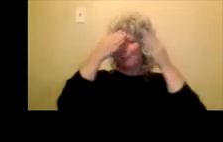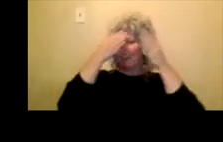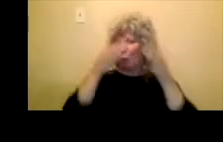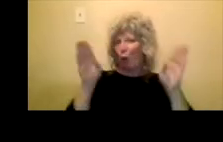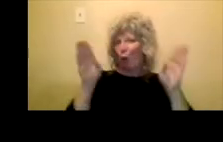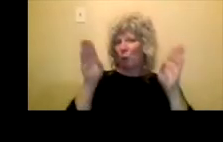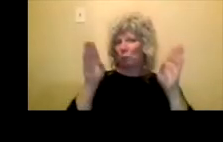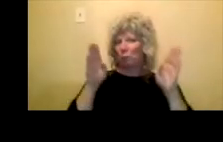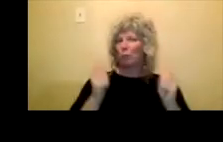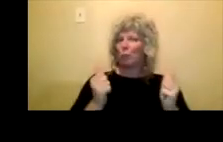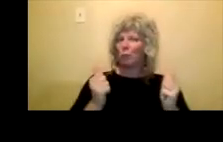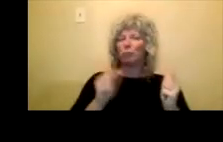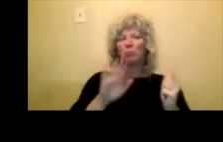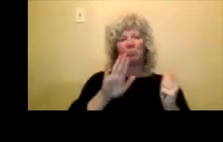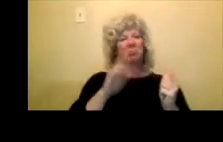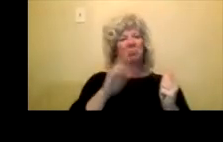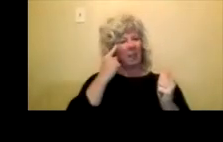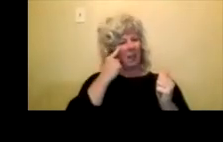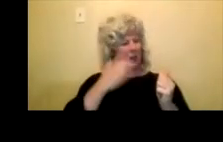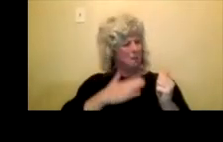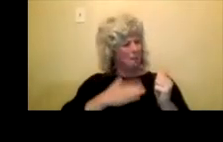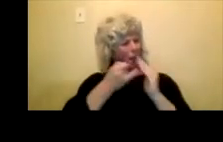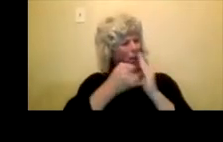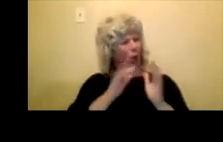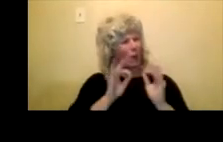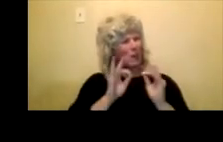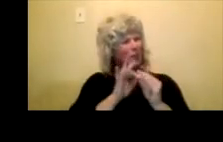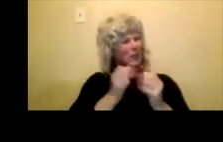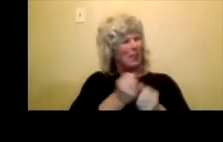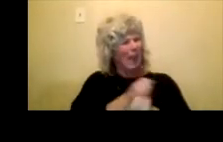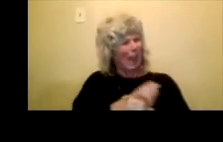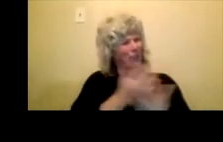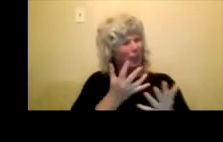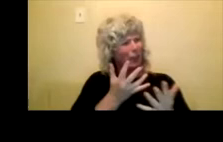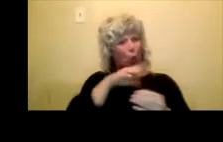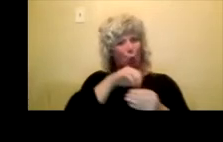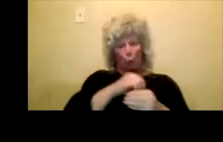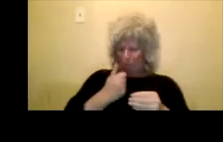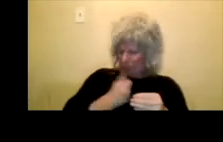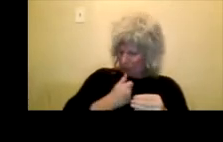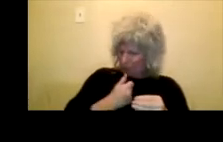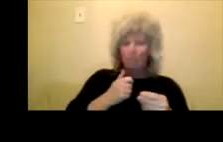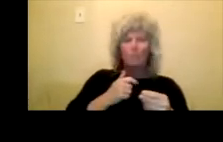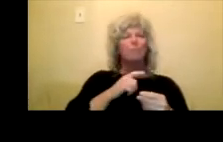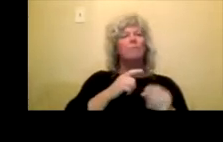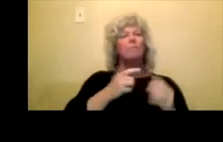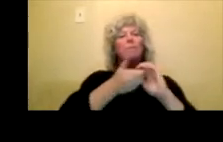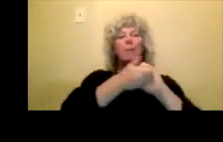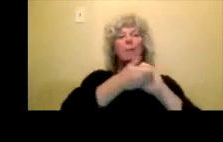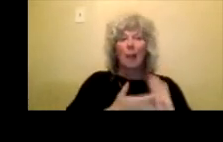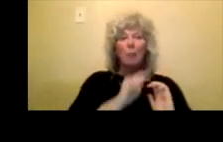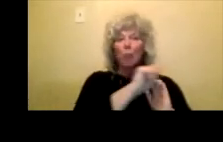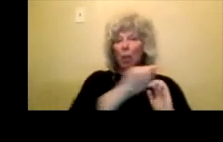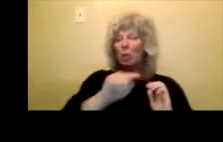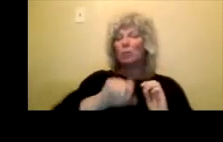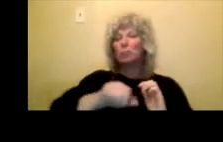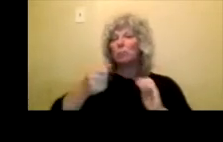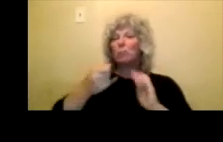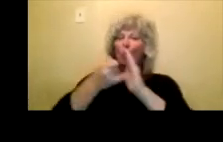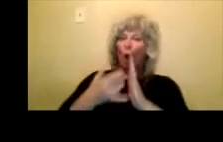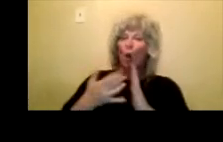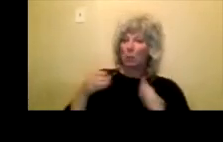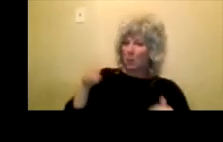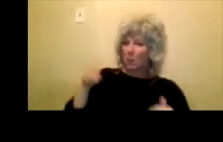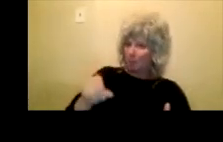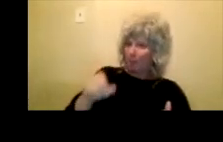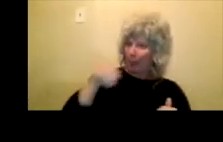you would just put the total of all of the artist fees, including yourself, your collaborators, any of the artists involved that you're paying, just